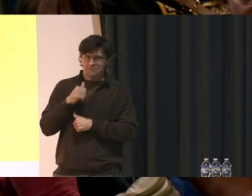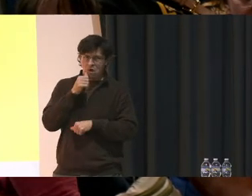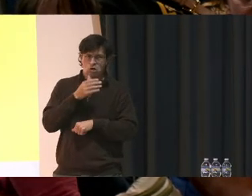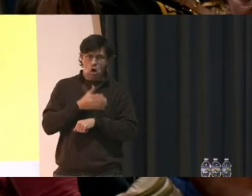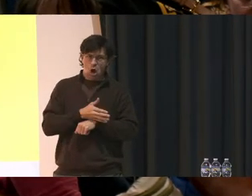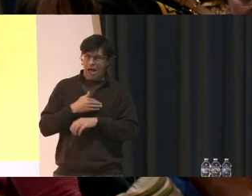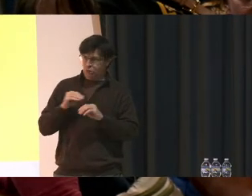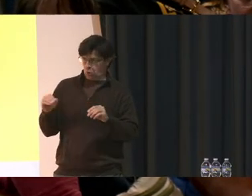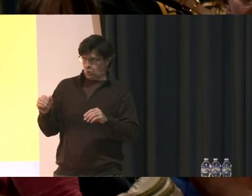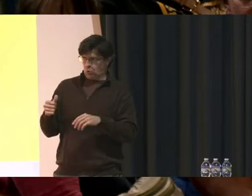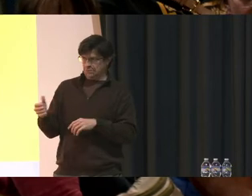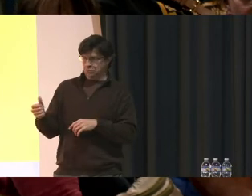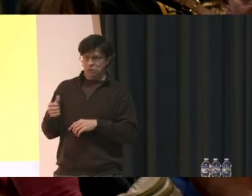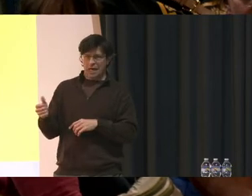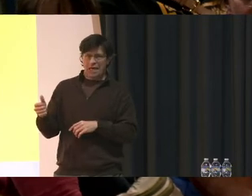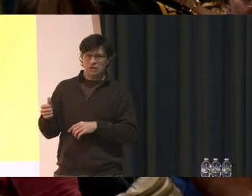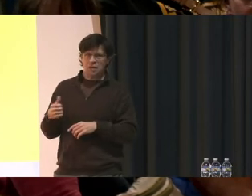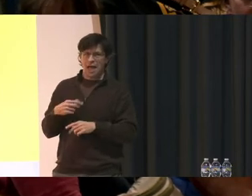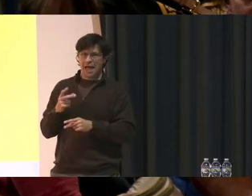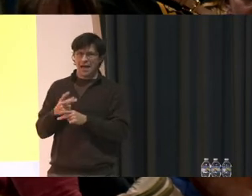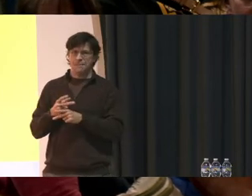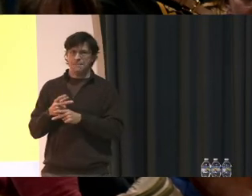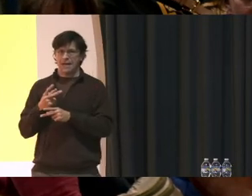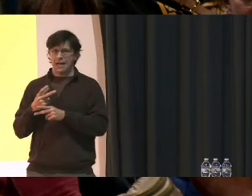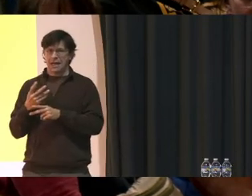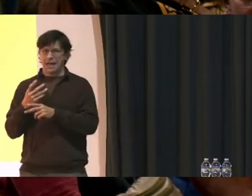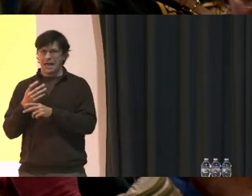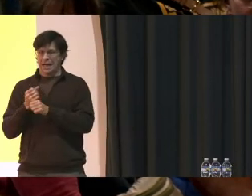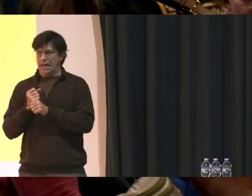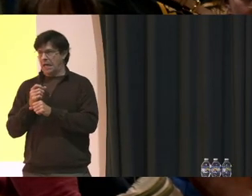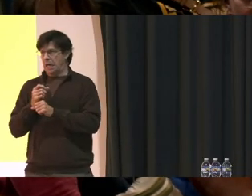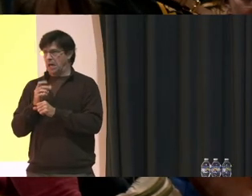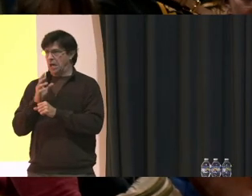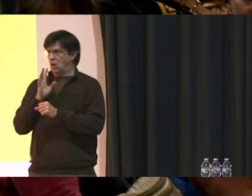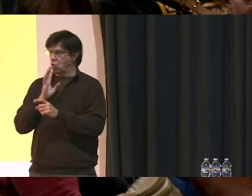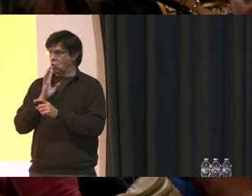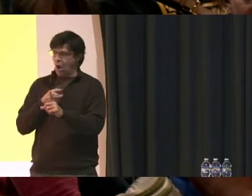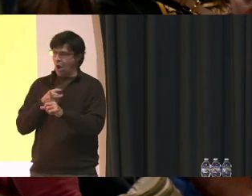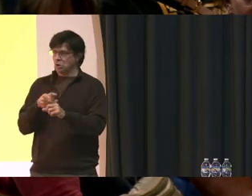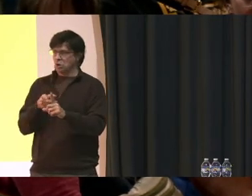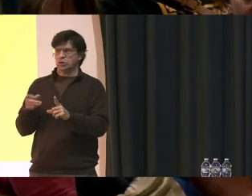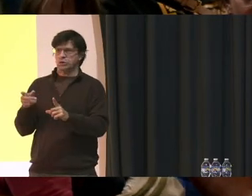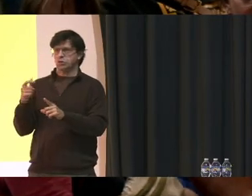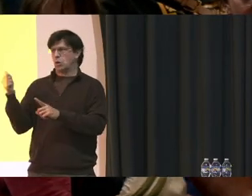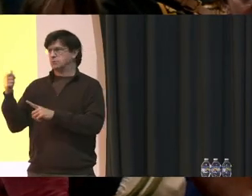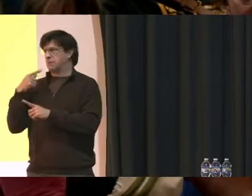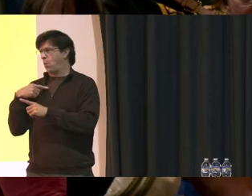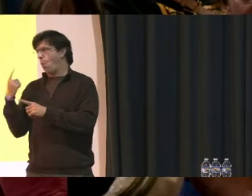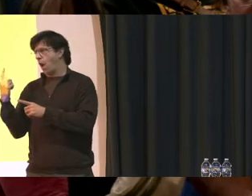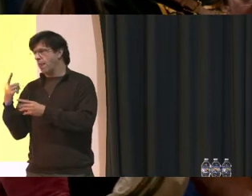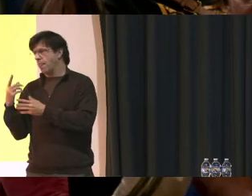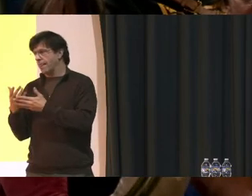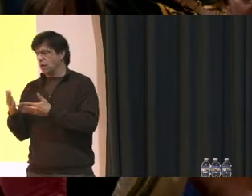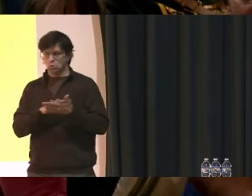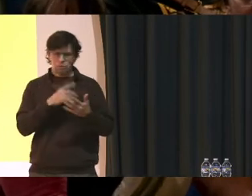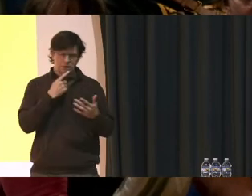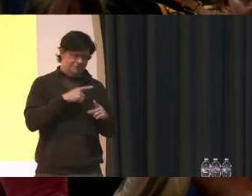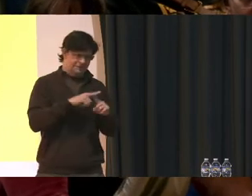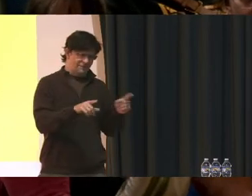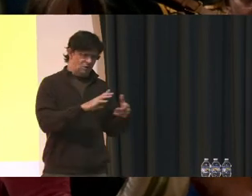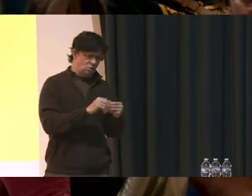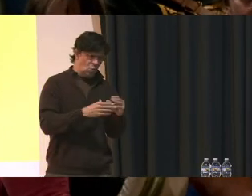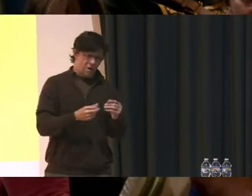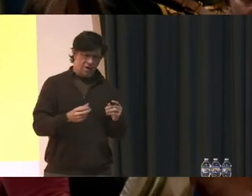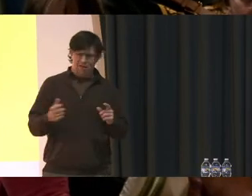does not have transportation. I keep getting the runaround. I'll call transportation. They tell me one thing. The school tells me another. And it has been